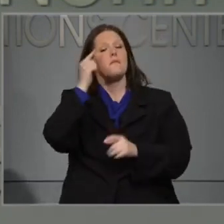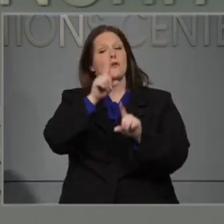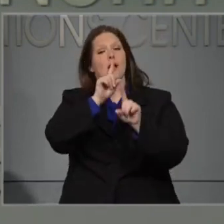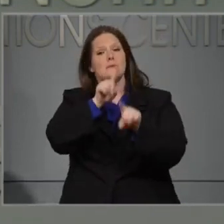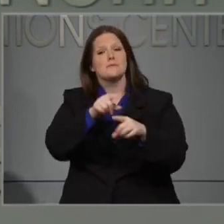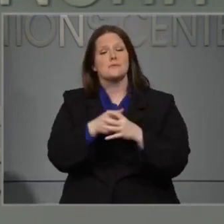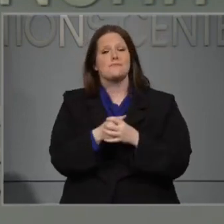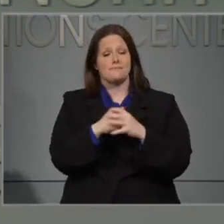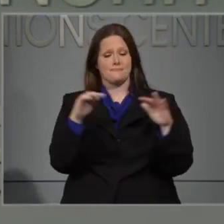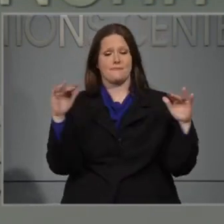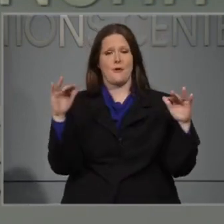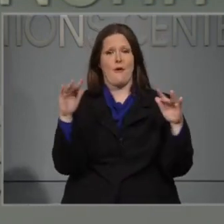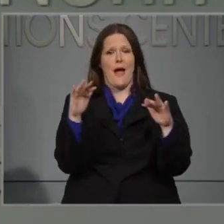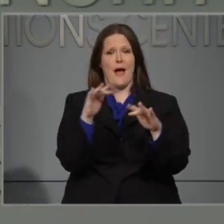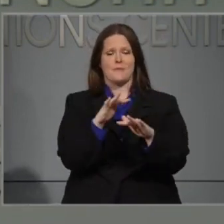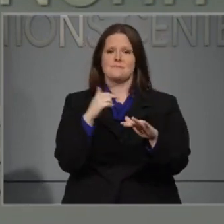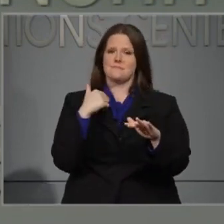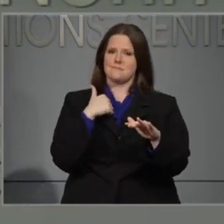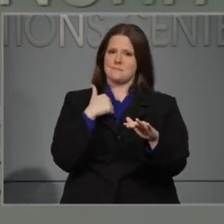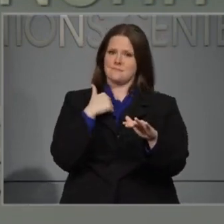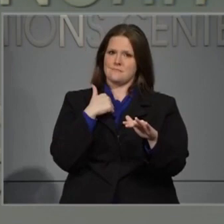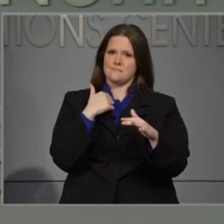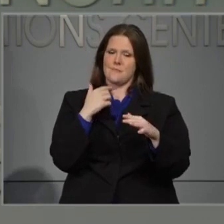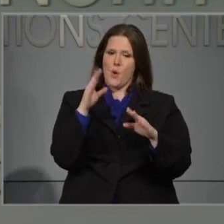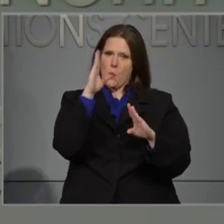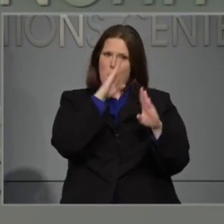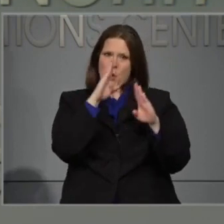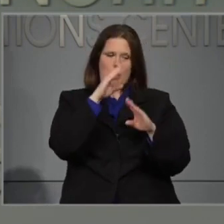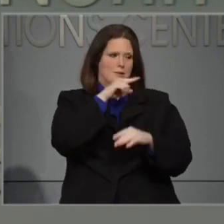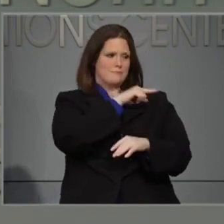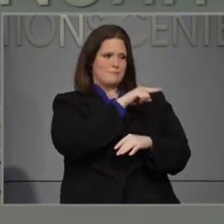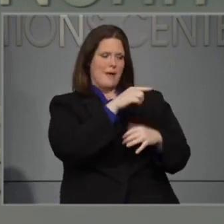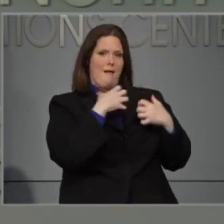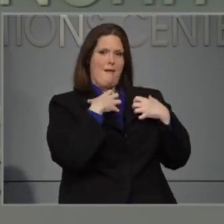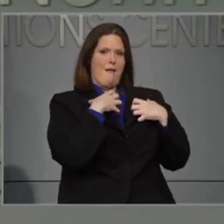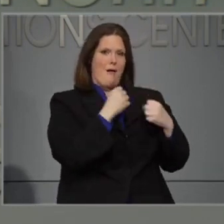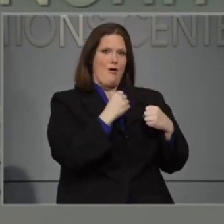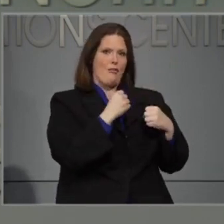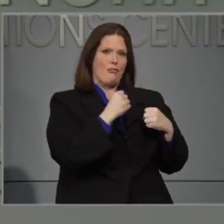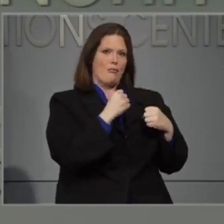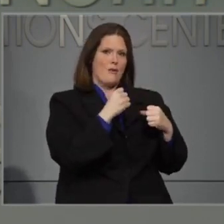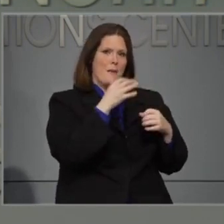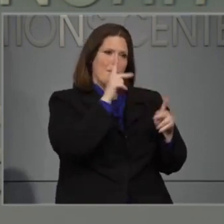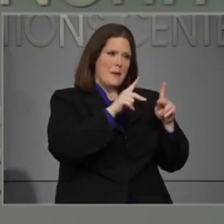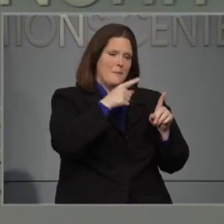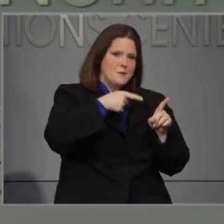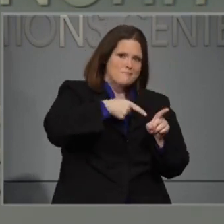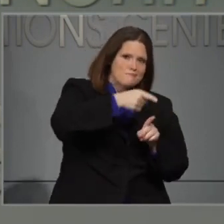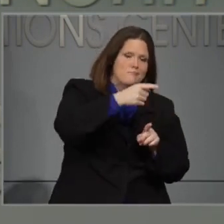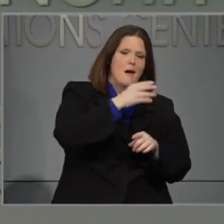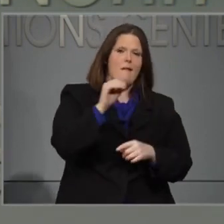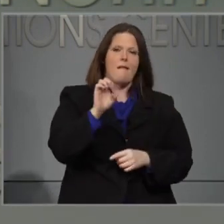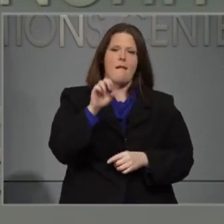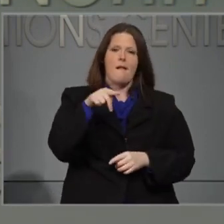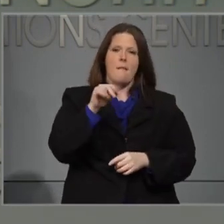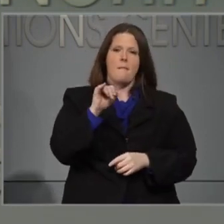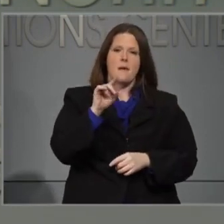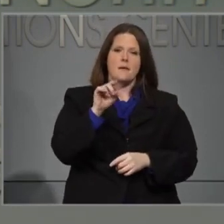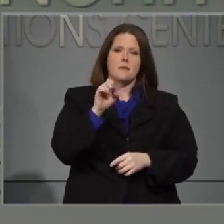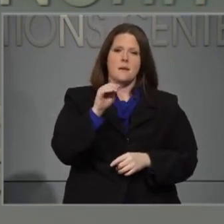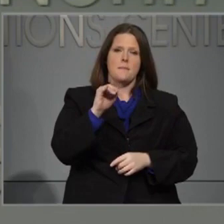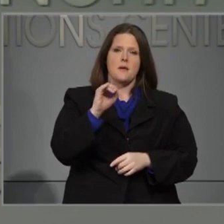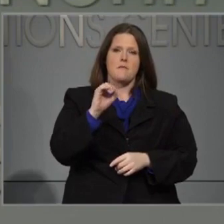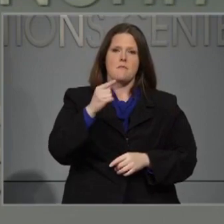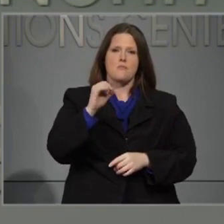crowds really worries the health experts and the epidemiologists and why we continue to